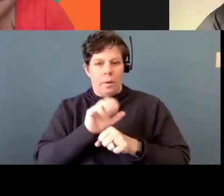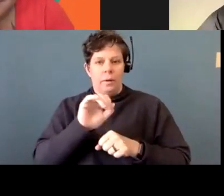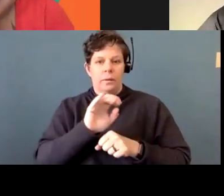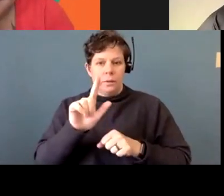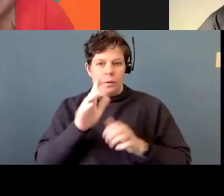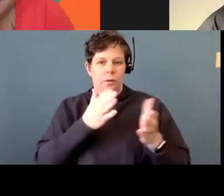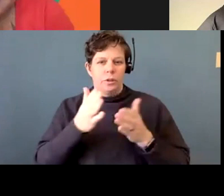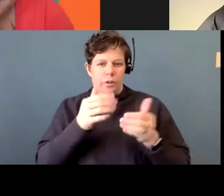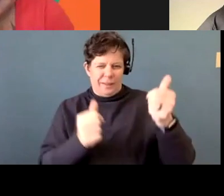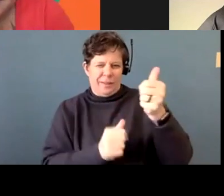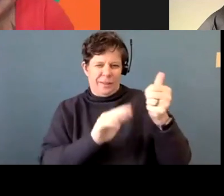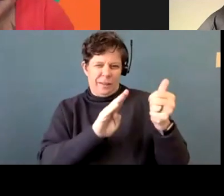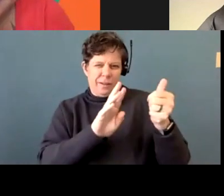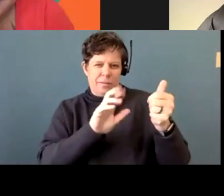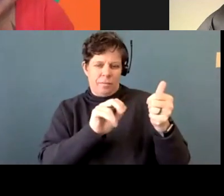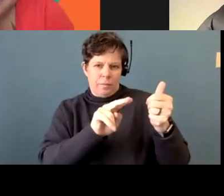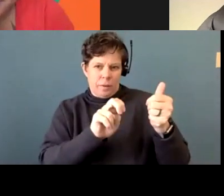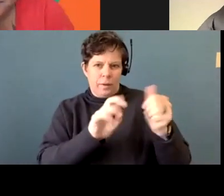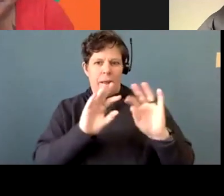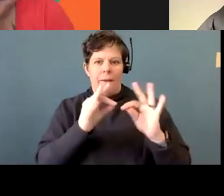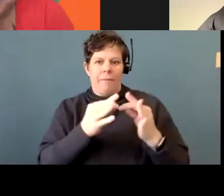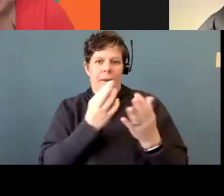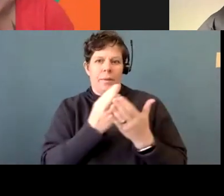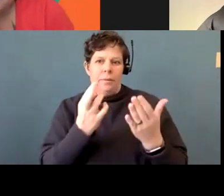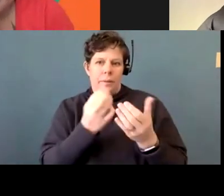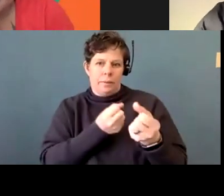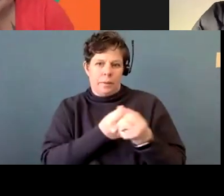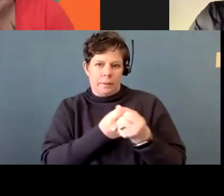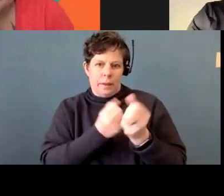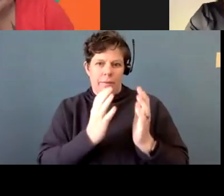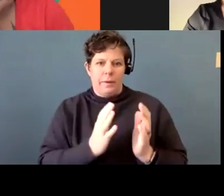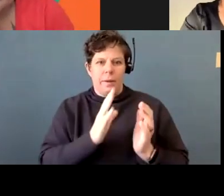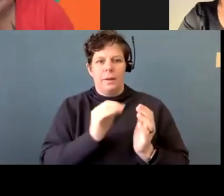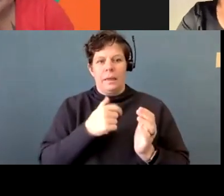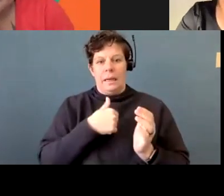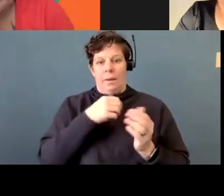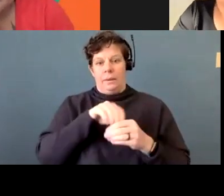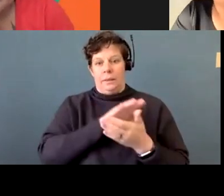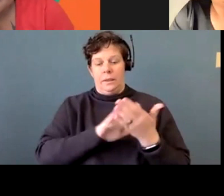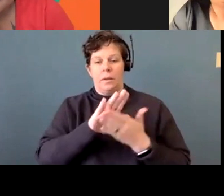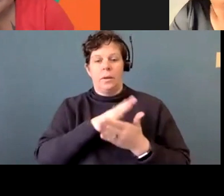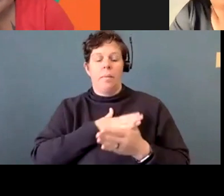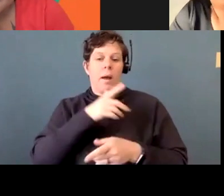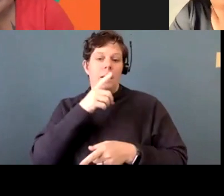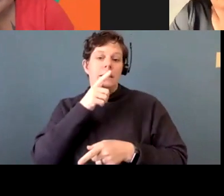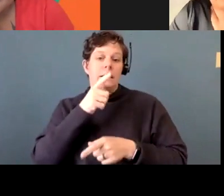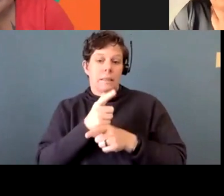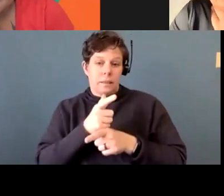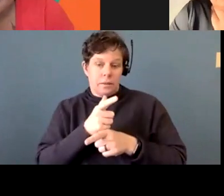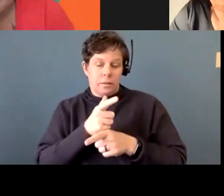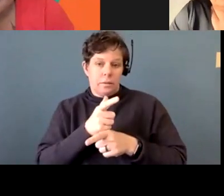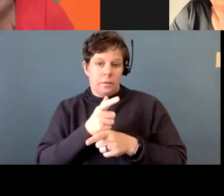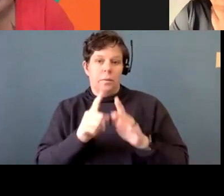for a family resource advocate. And I was in college when my, my sister went missing